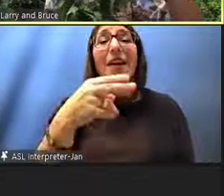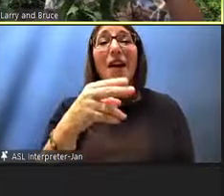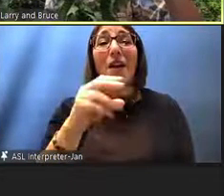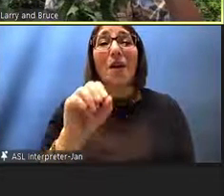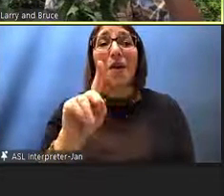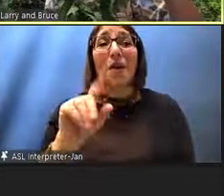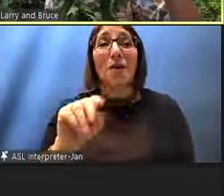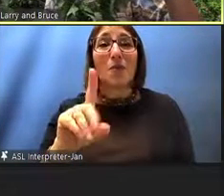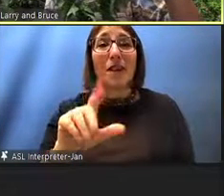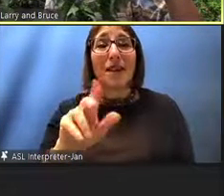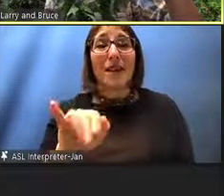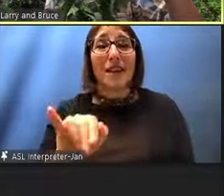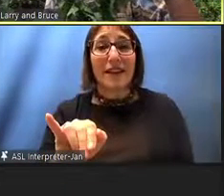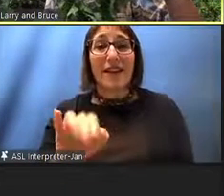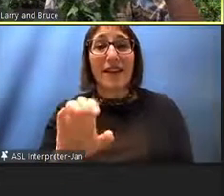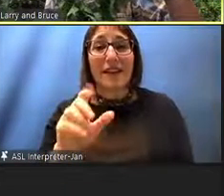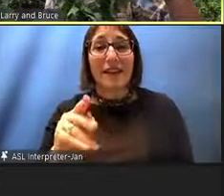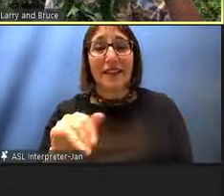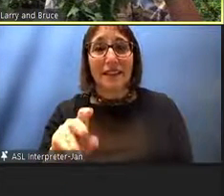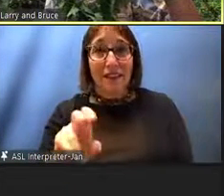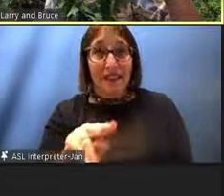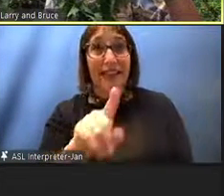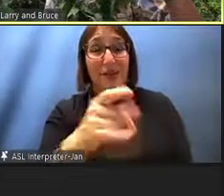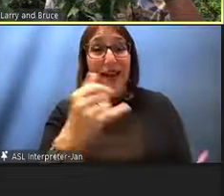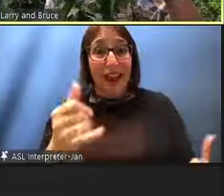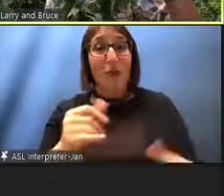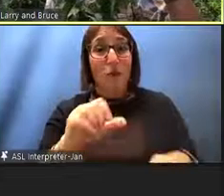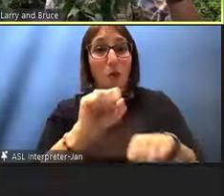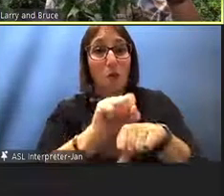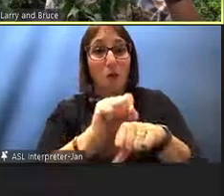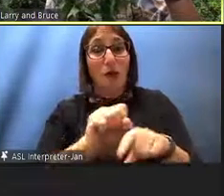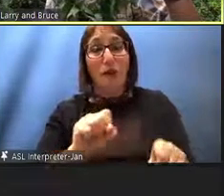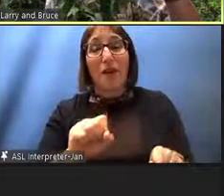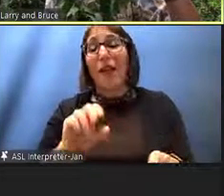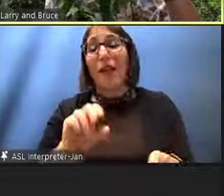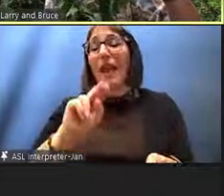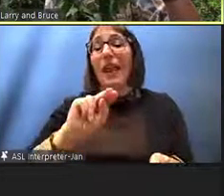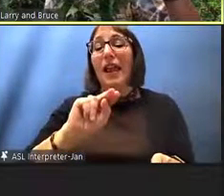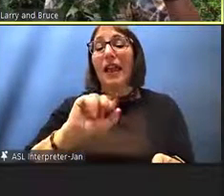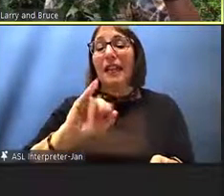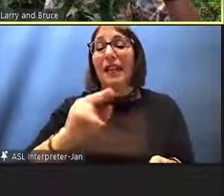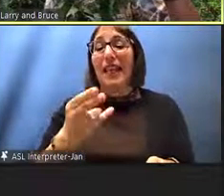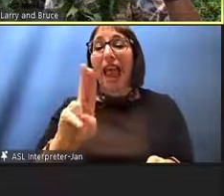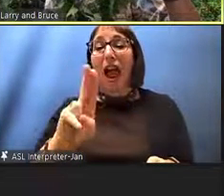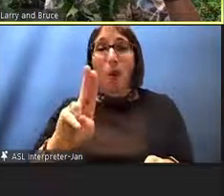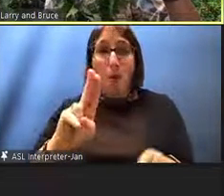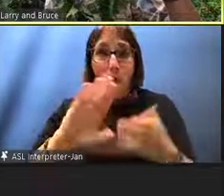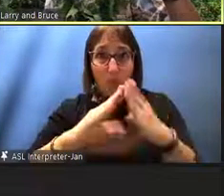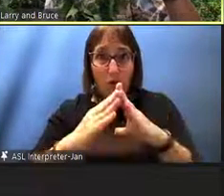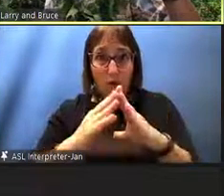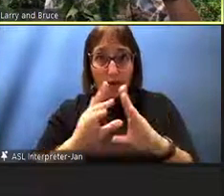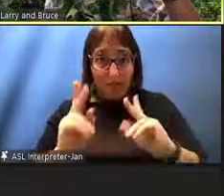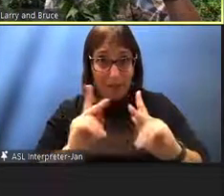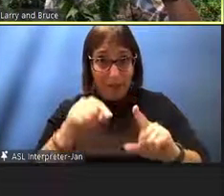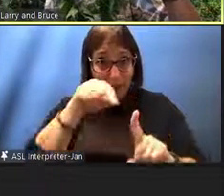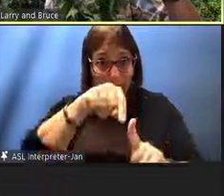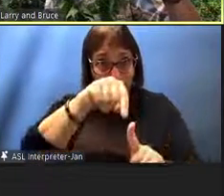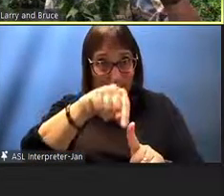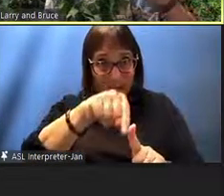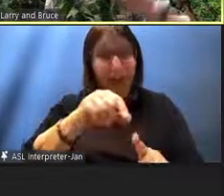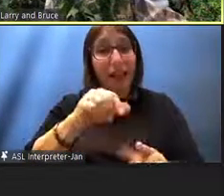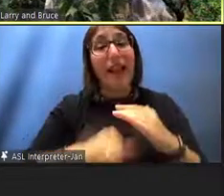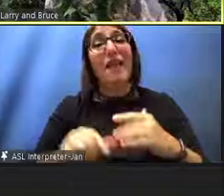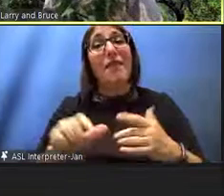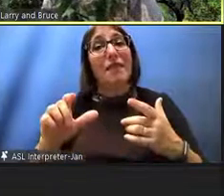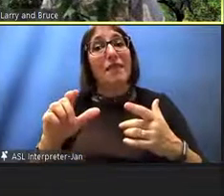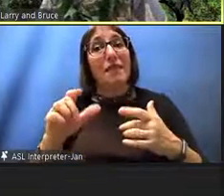currently working with the Niihau community on the island of Hawaii. is one of the few licensed teachers at